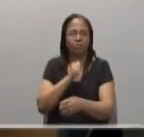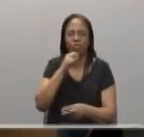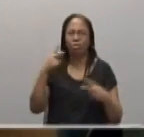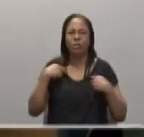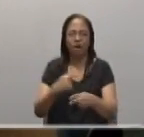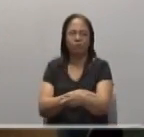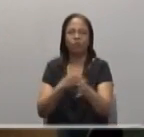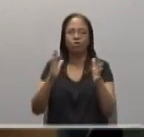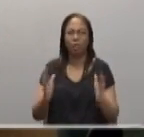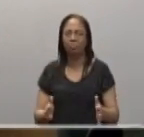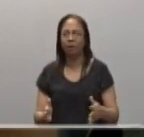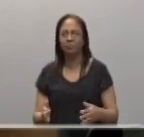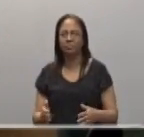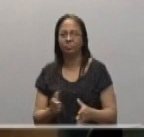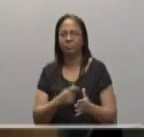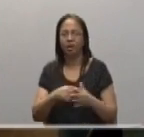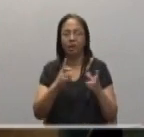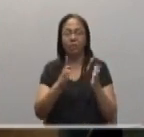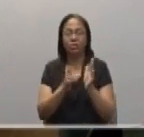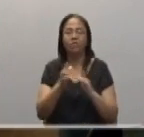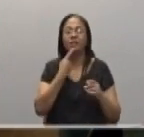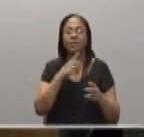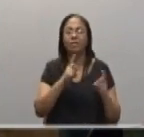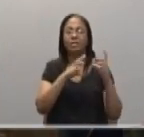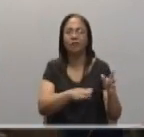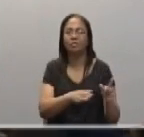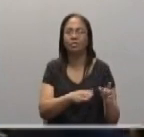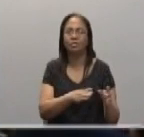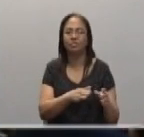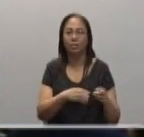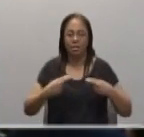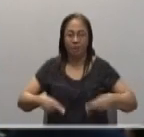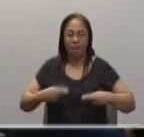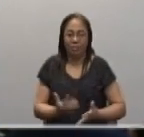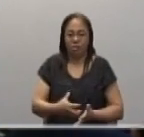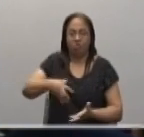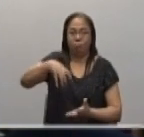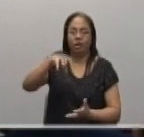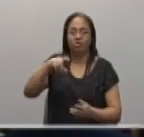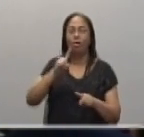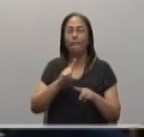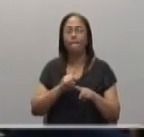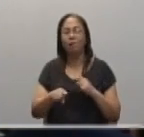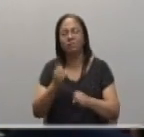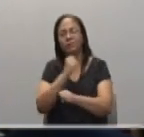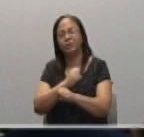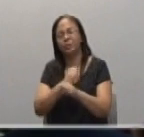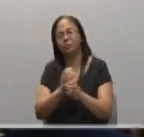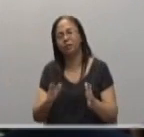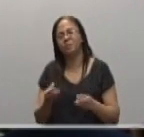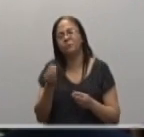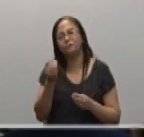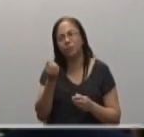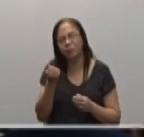Then he said to his disciples, the harvest is rich, but the loverers are few.